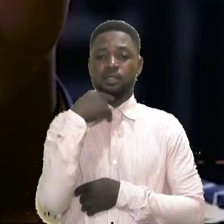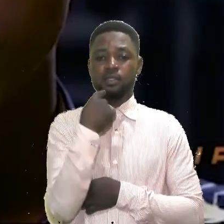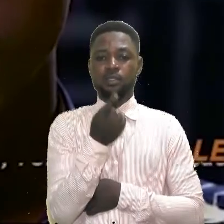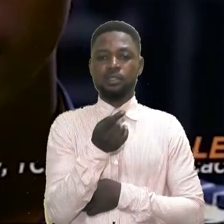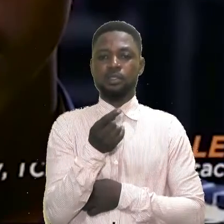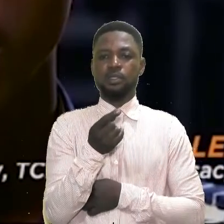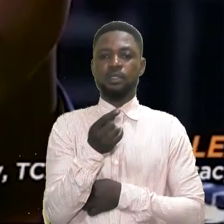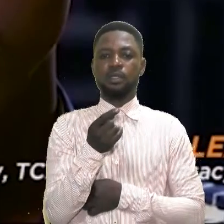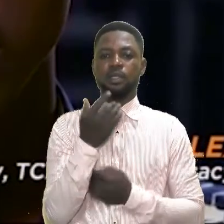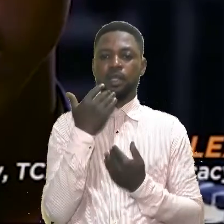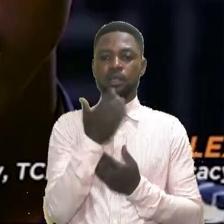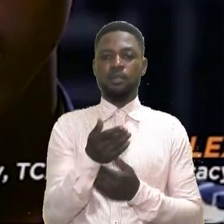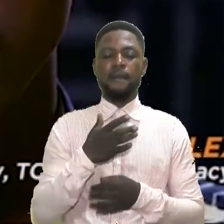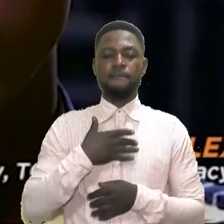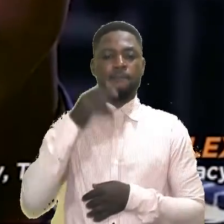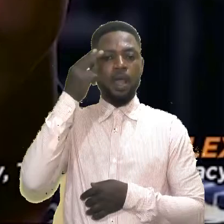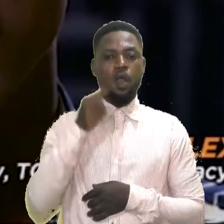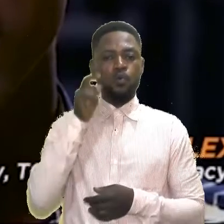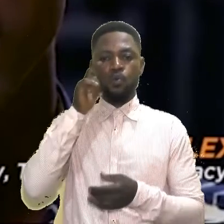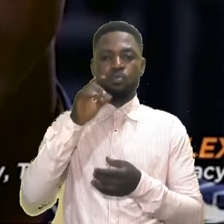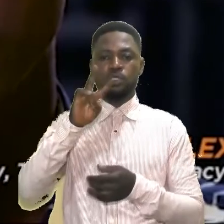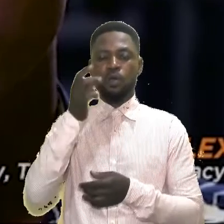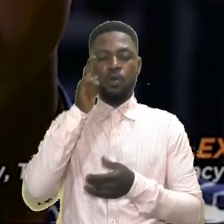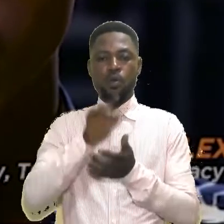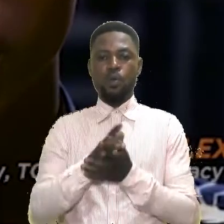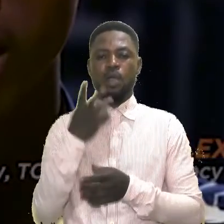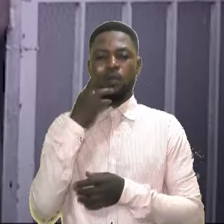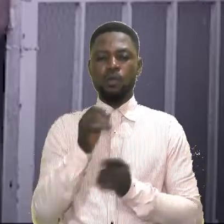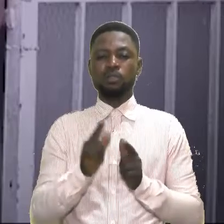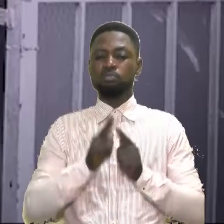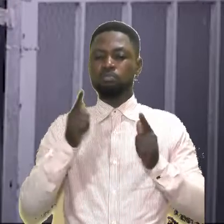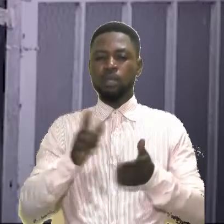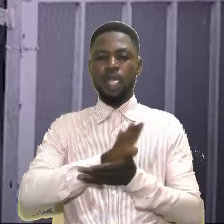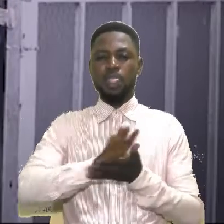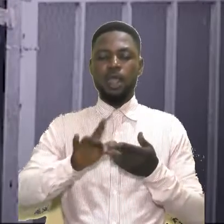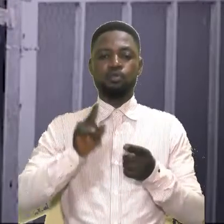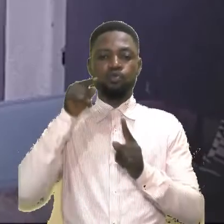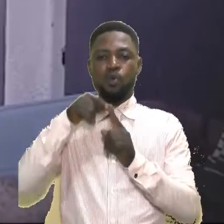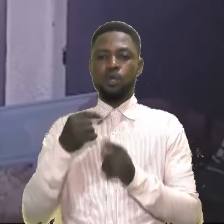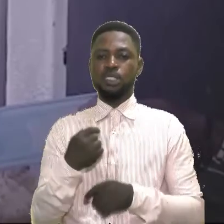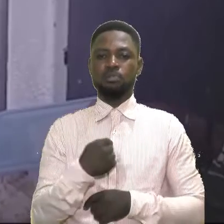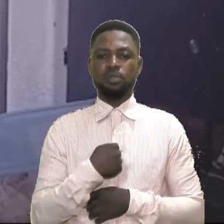uncle's second wife, Auntie Julie, was beginning to be extremely nice towards me.